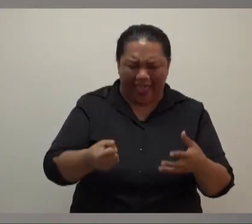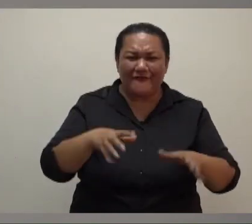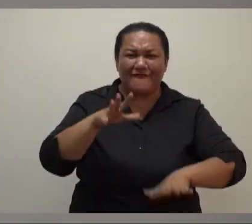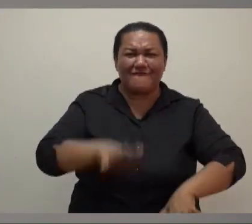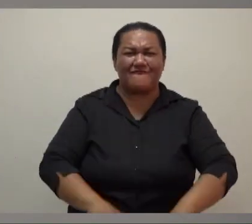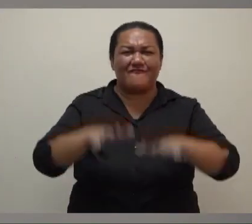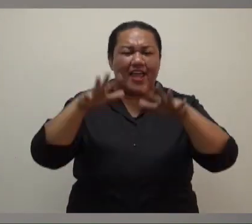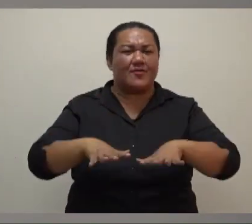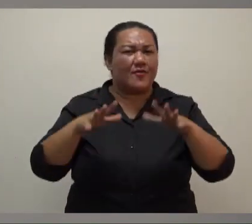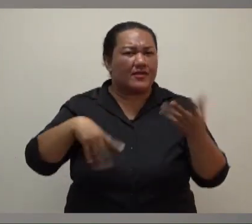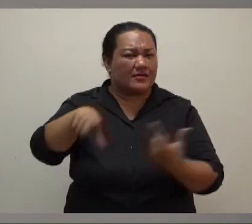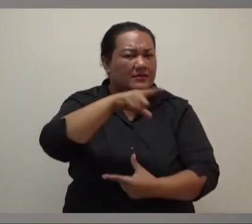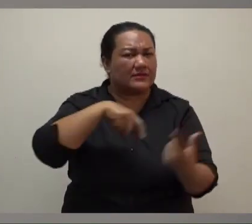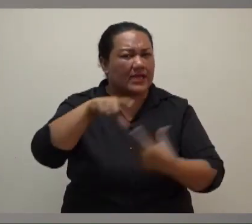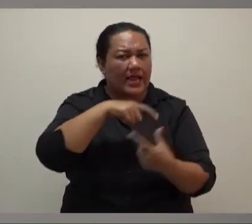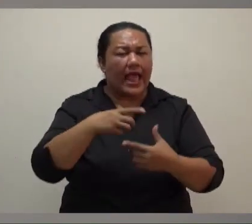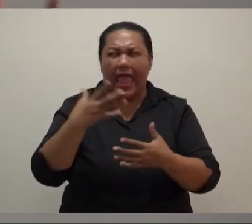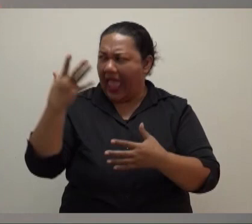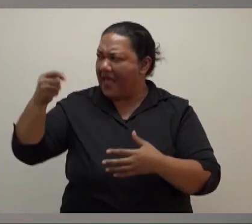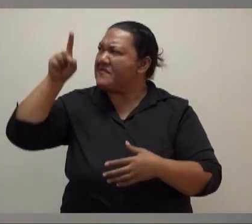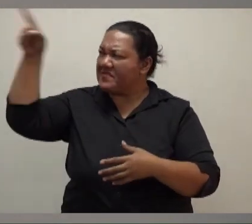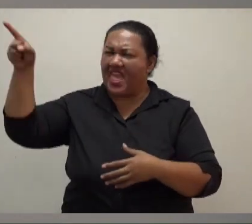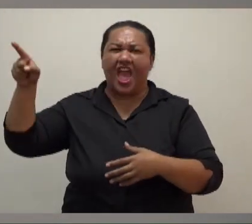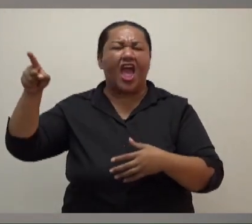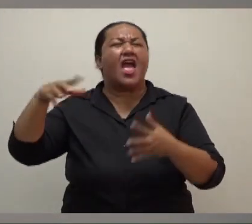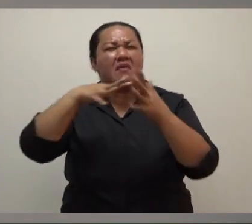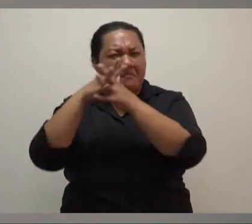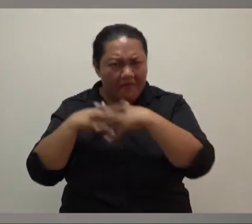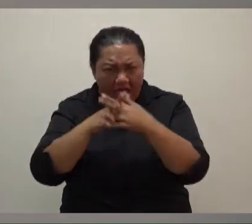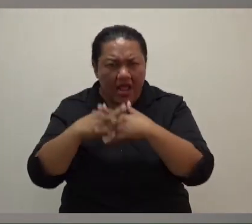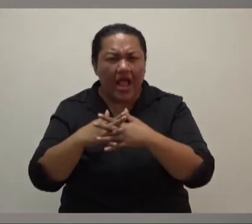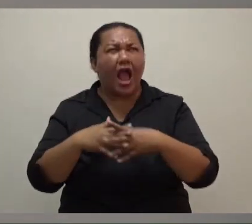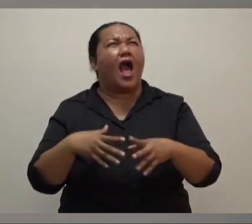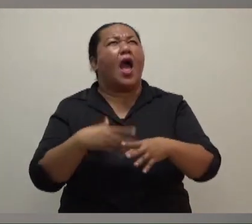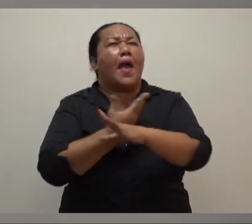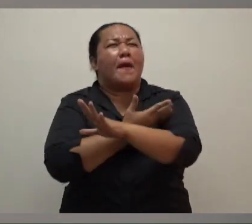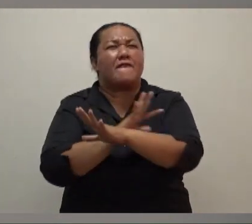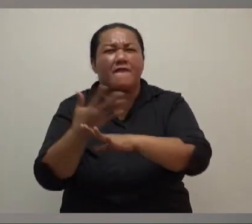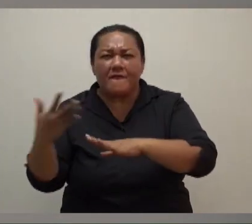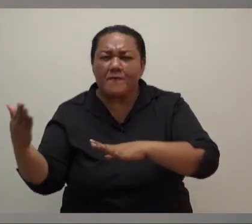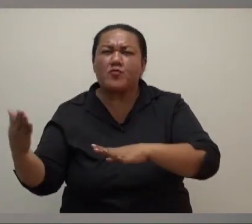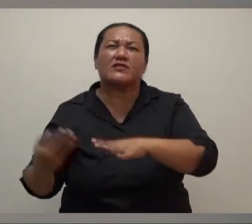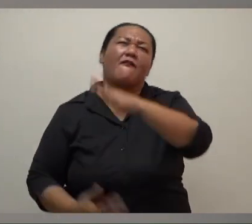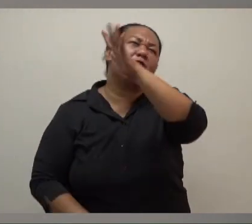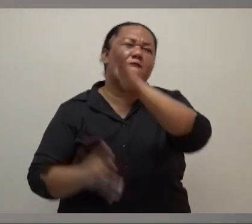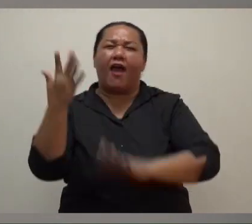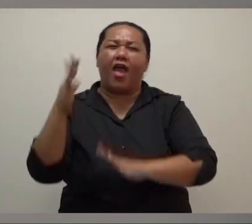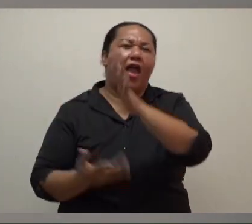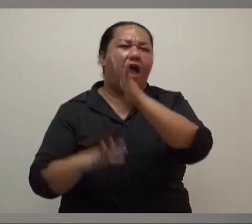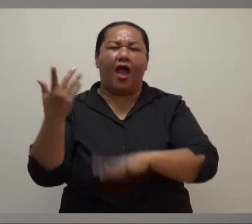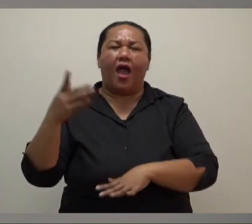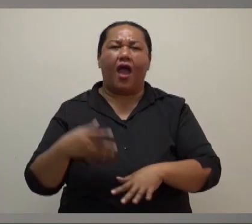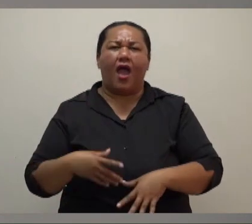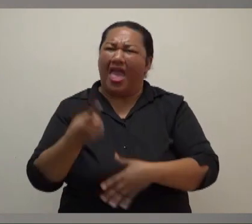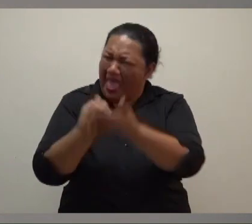northern Queensland, floods in USA, snowstorms, bushfires, all sorts of shenanigans are taking place, climatically speaking,